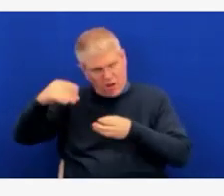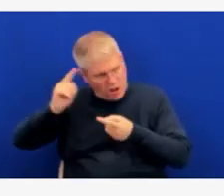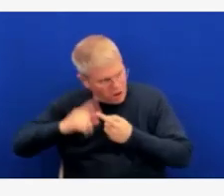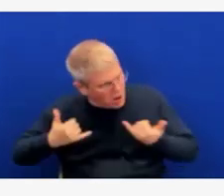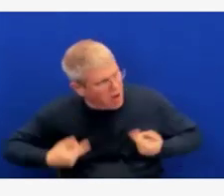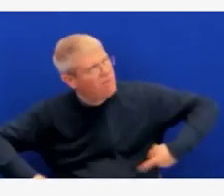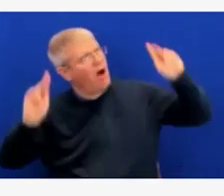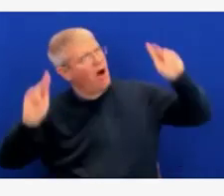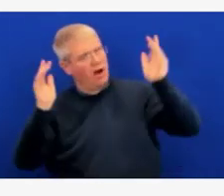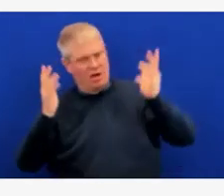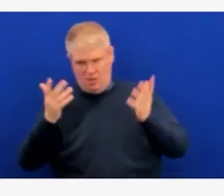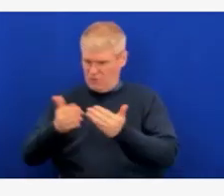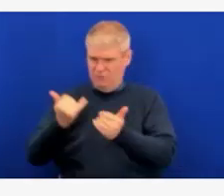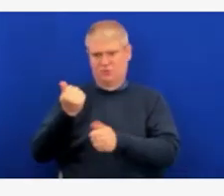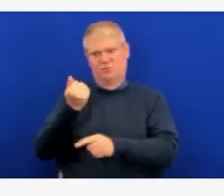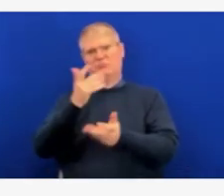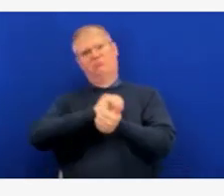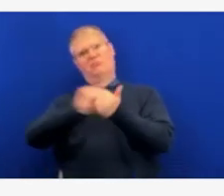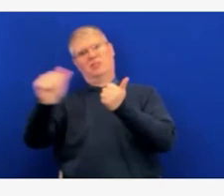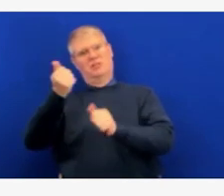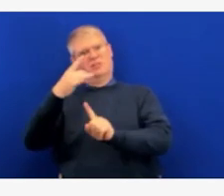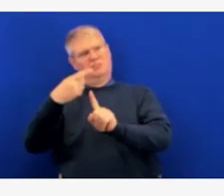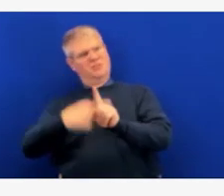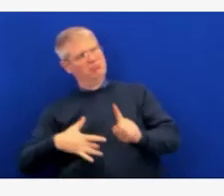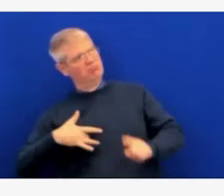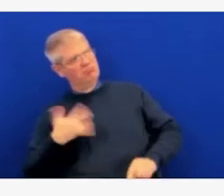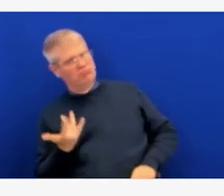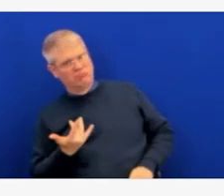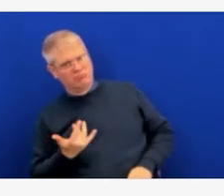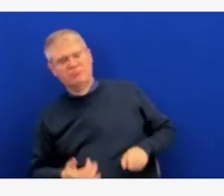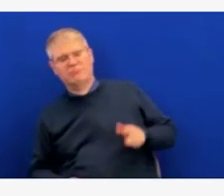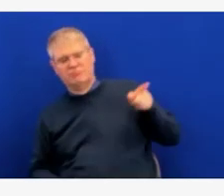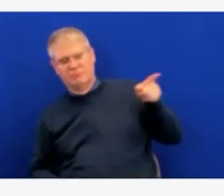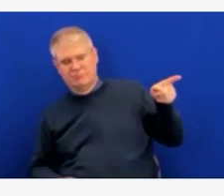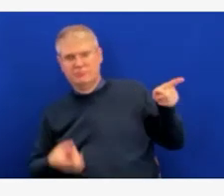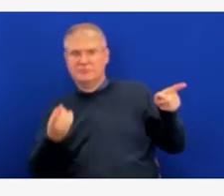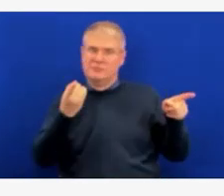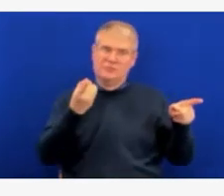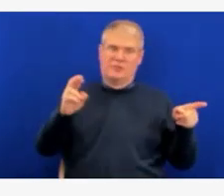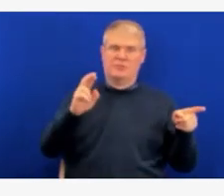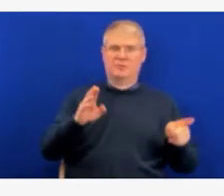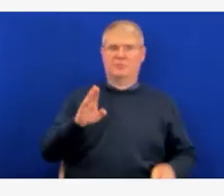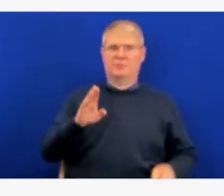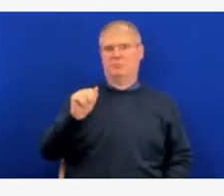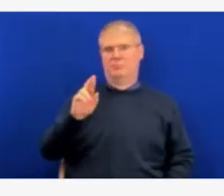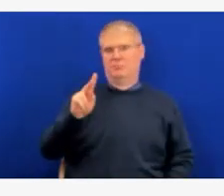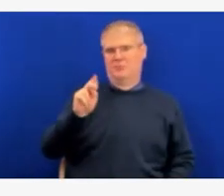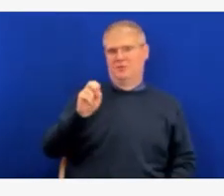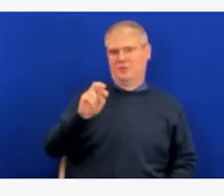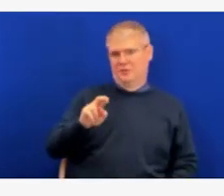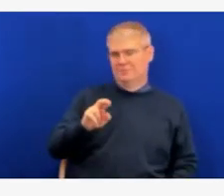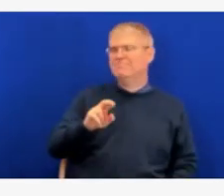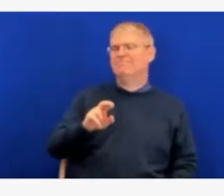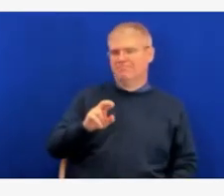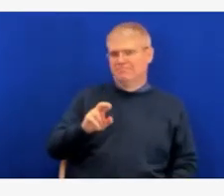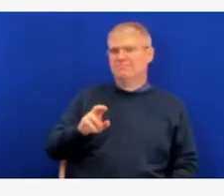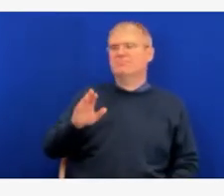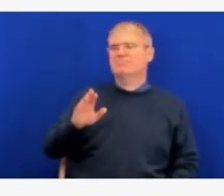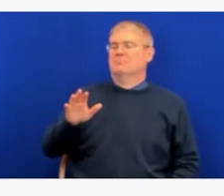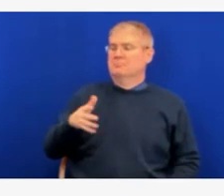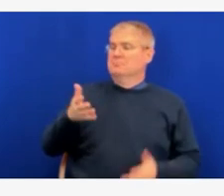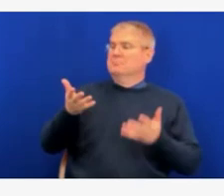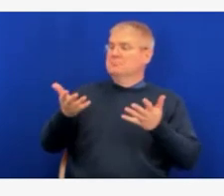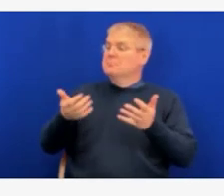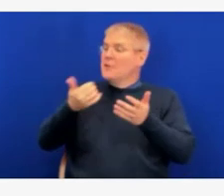have it as far as side effects. And there's no evidence of long-term effects of the disease, of the vaccine at all,